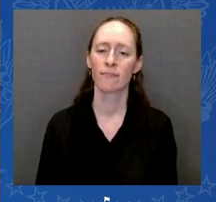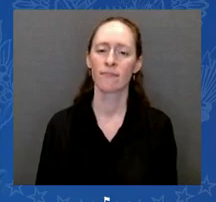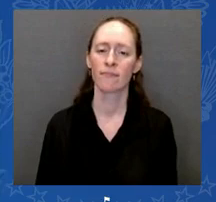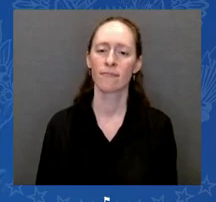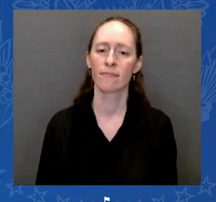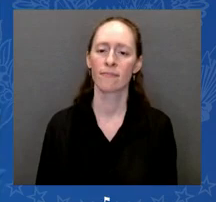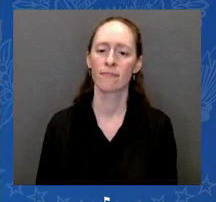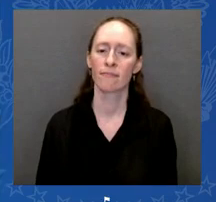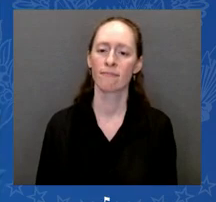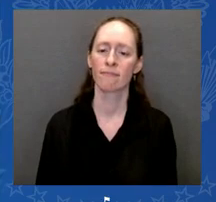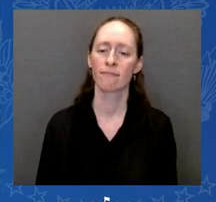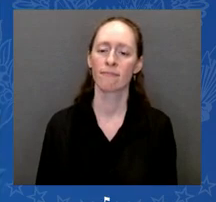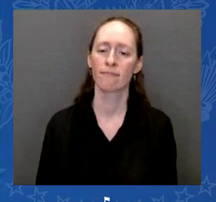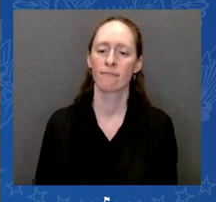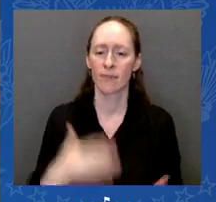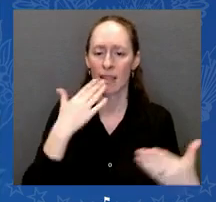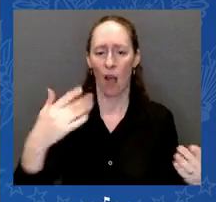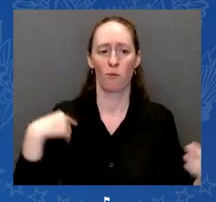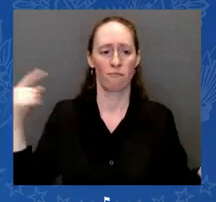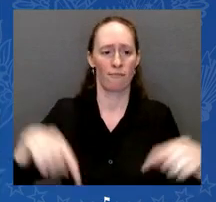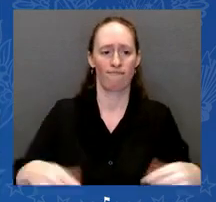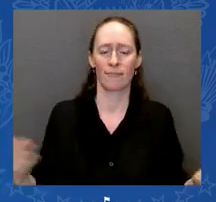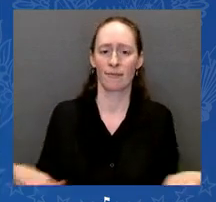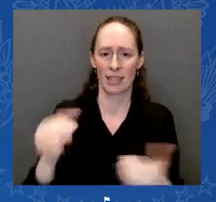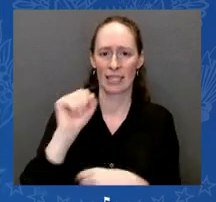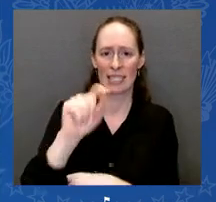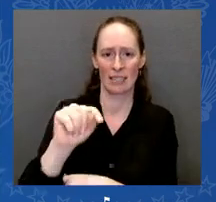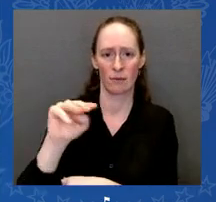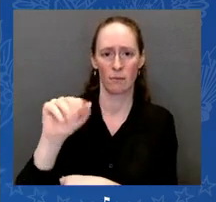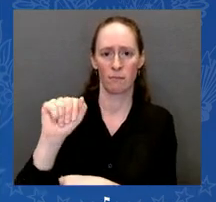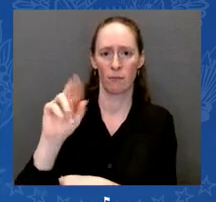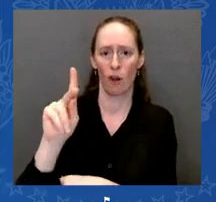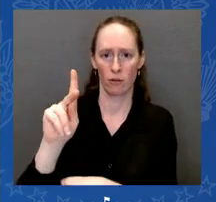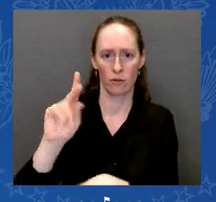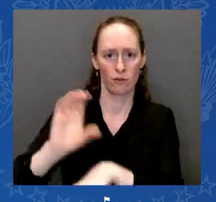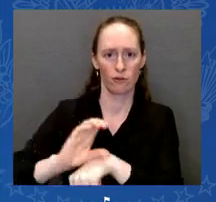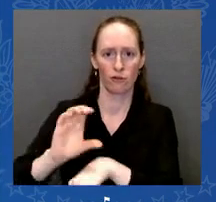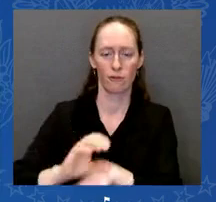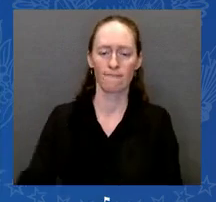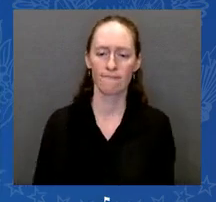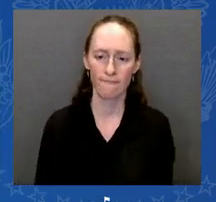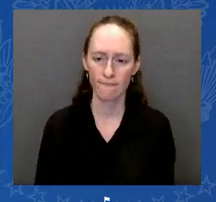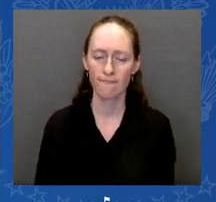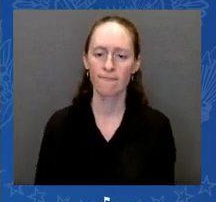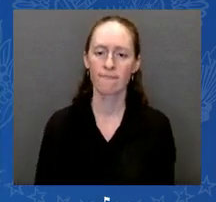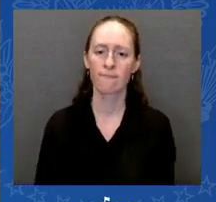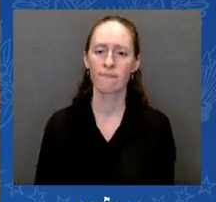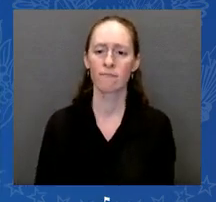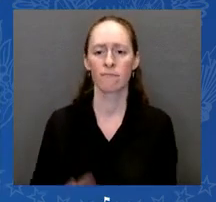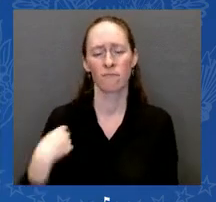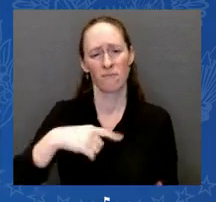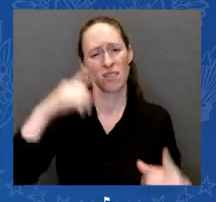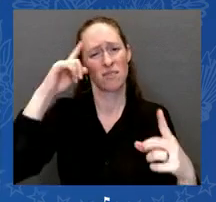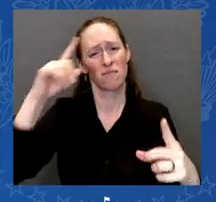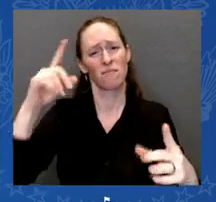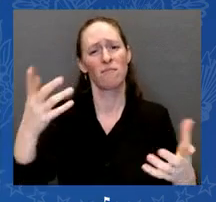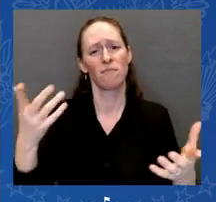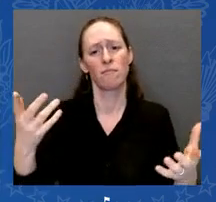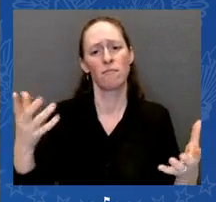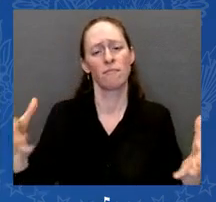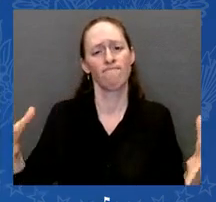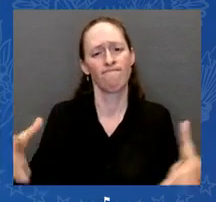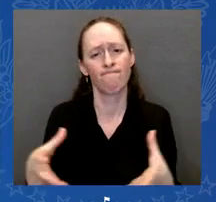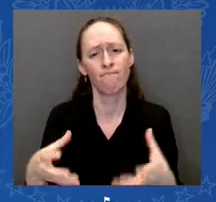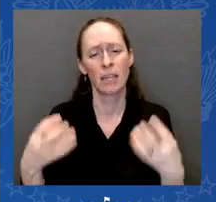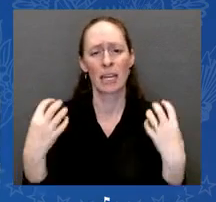fulfill a purpose. Ten years ago, this nation's vigil was created